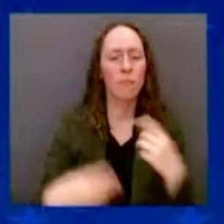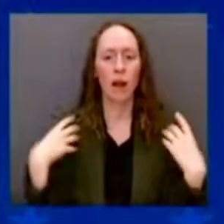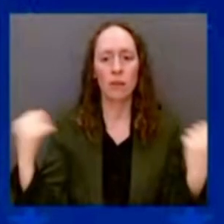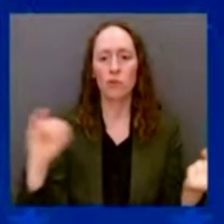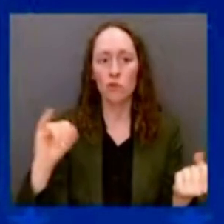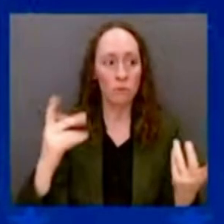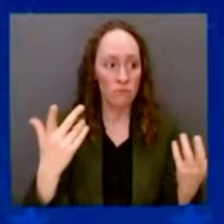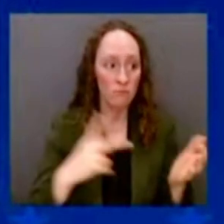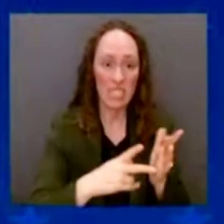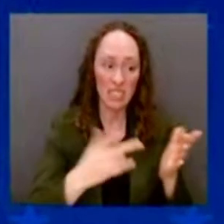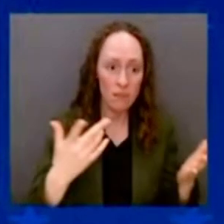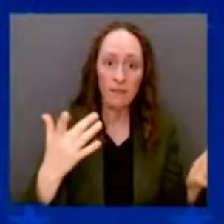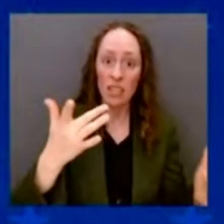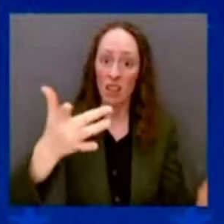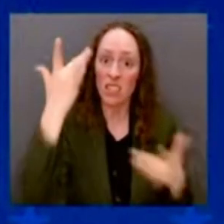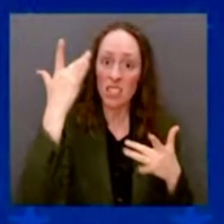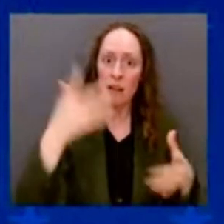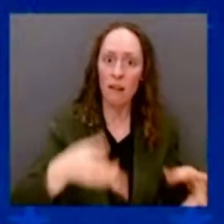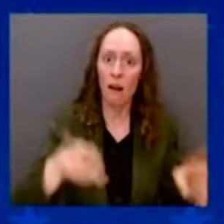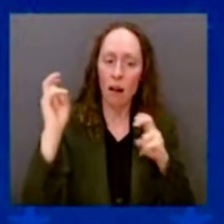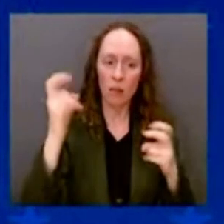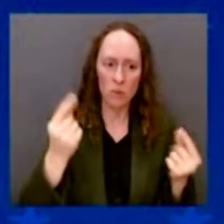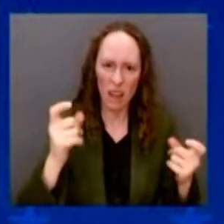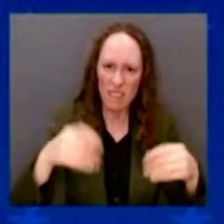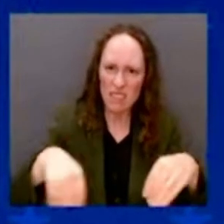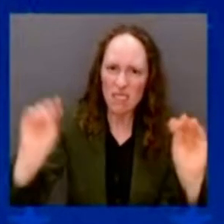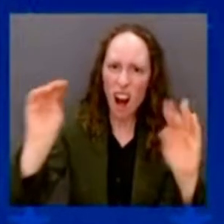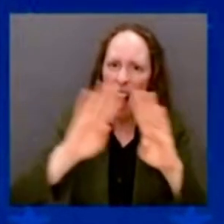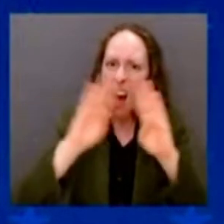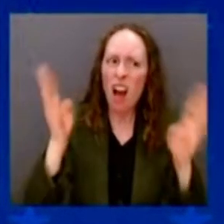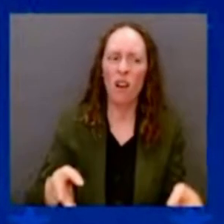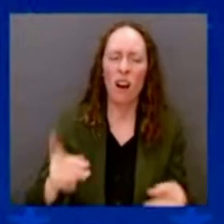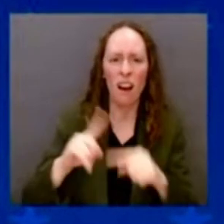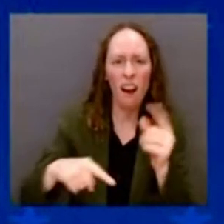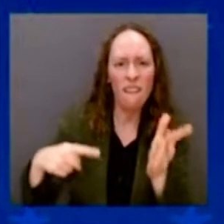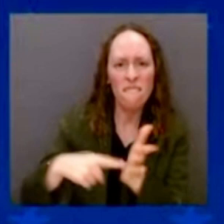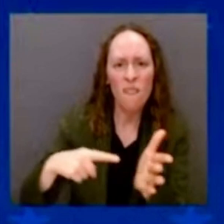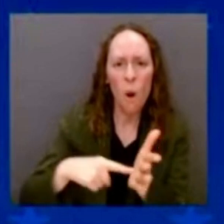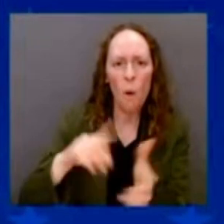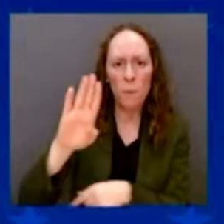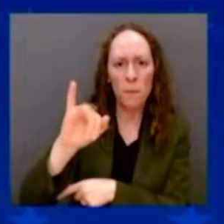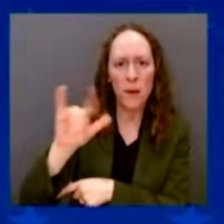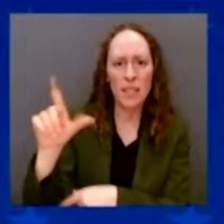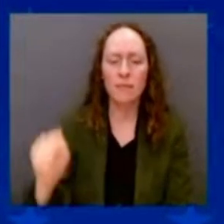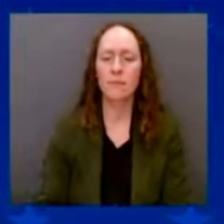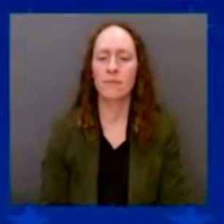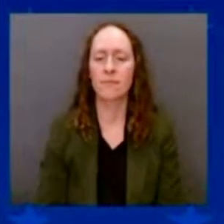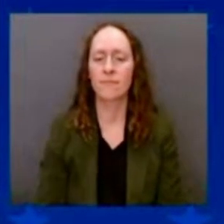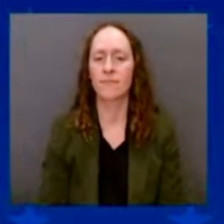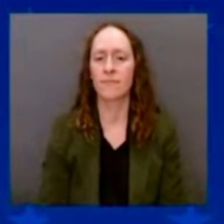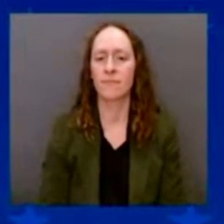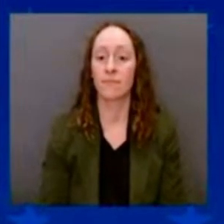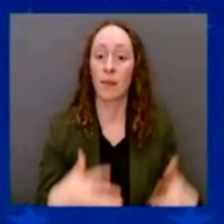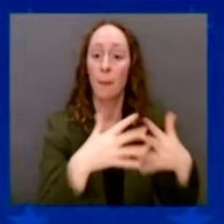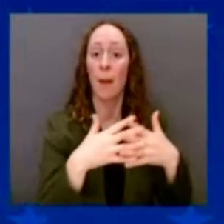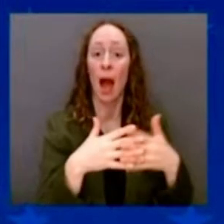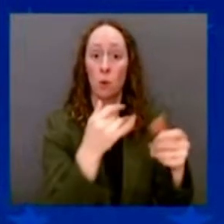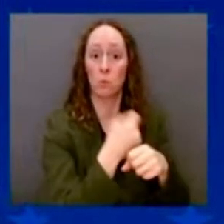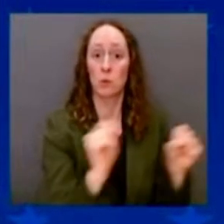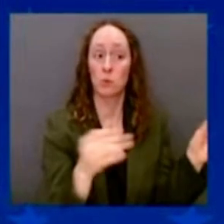which not one single Republican voted for, that I signed in the law as soon as they got to office,